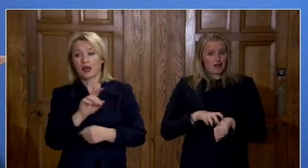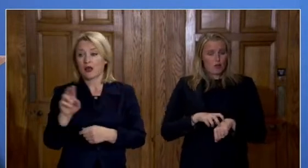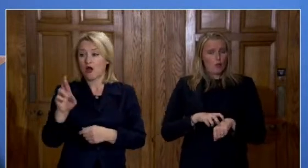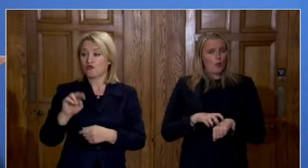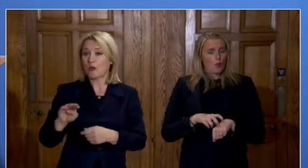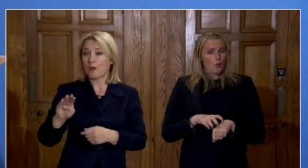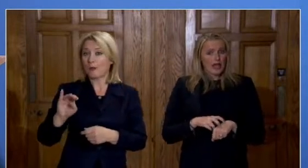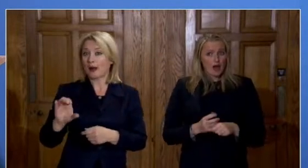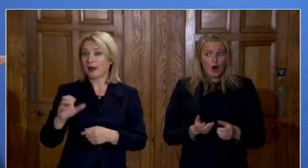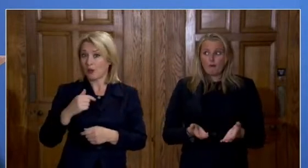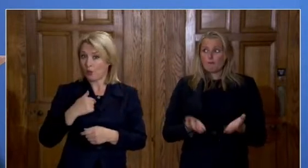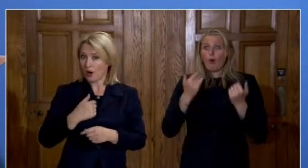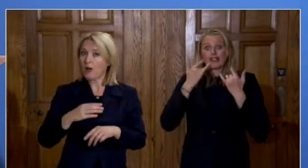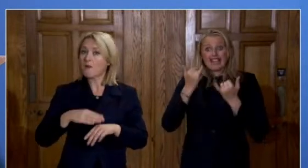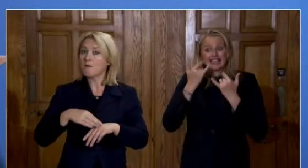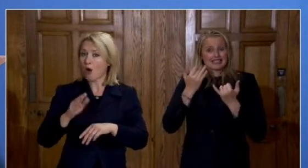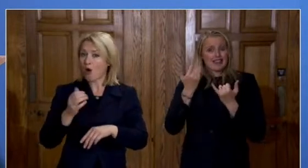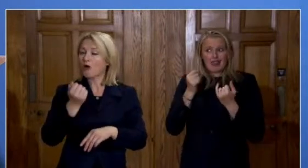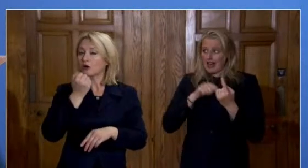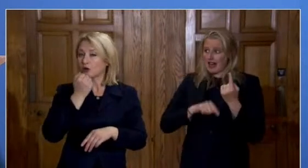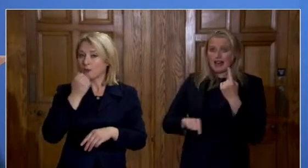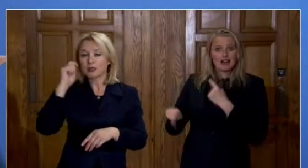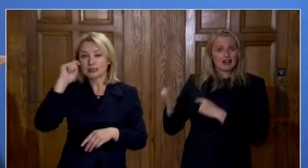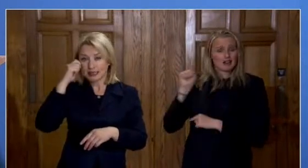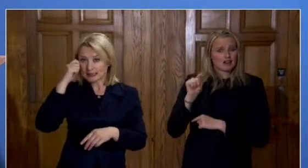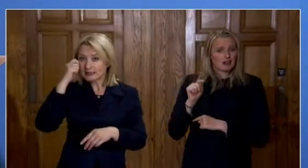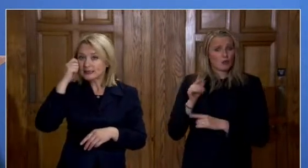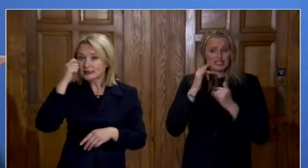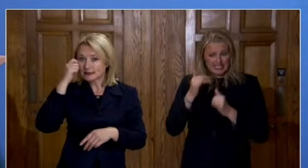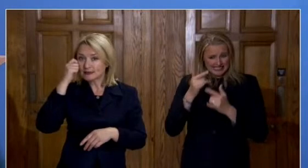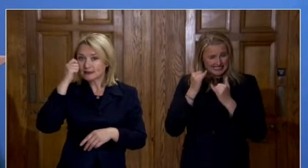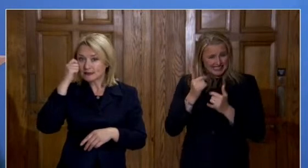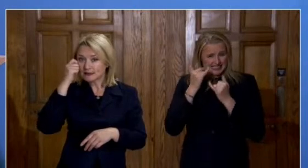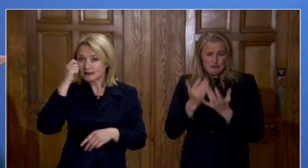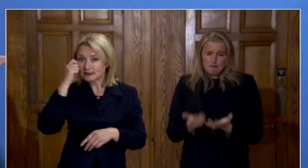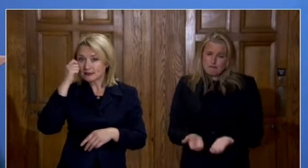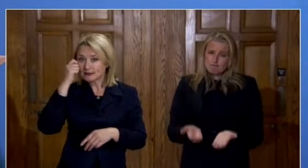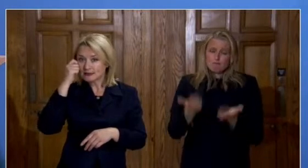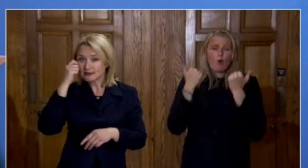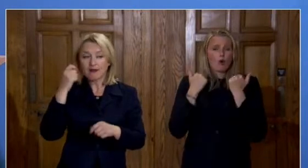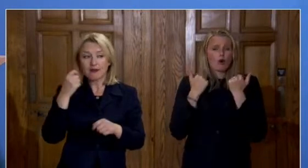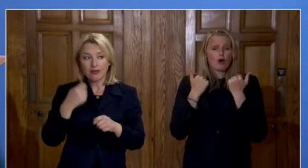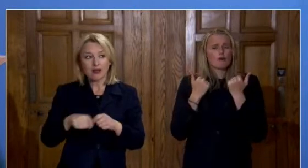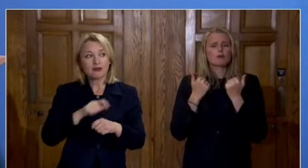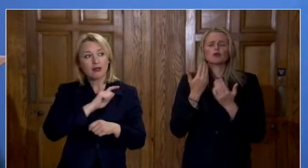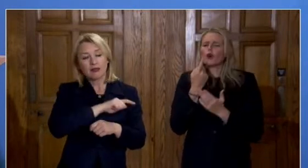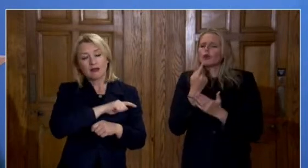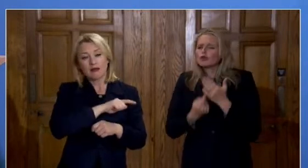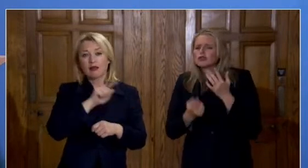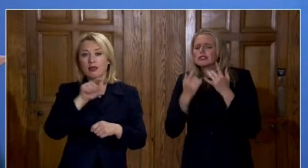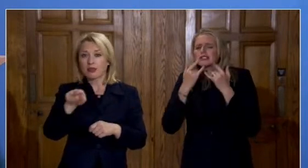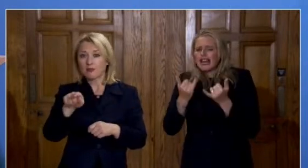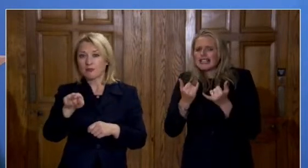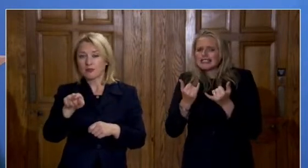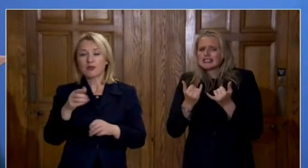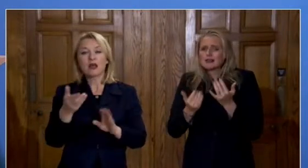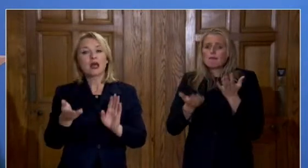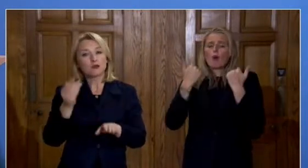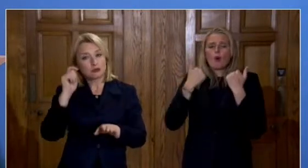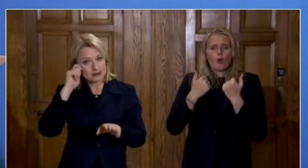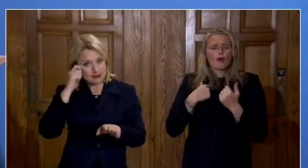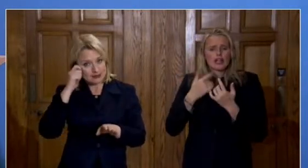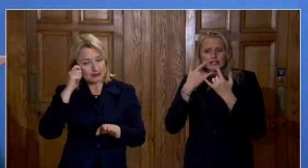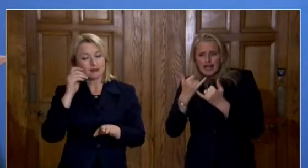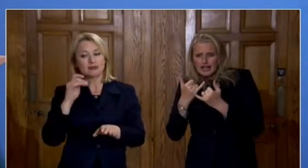per 100 000 than any other of those regions but it's not just an increased number of tests we are testing and